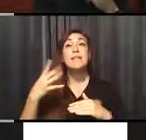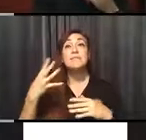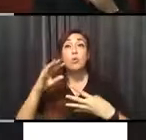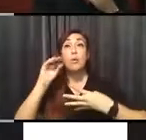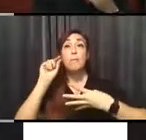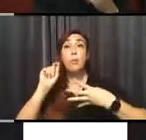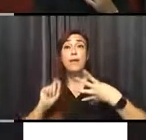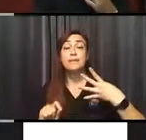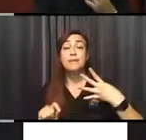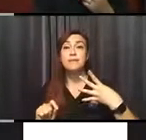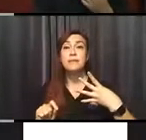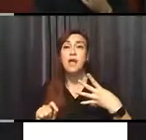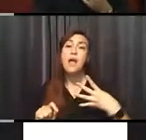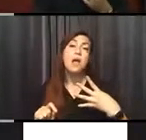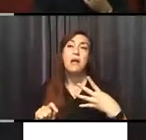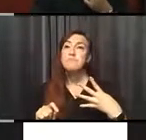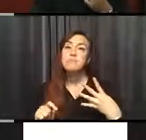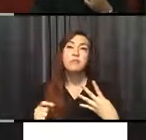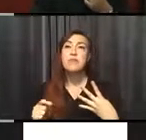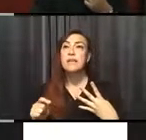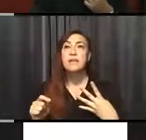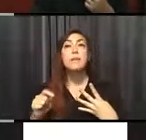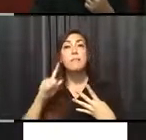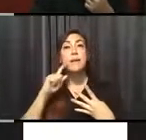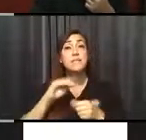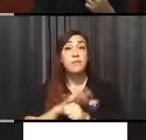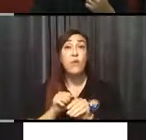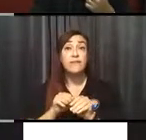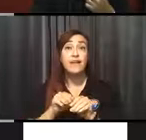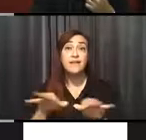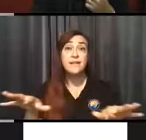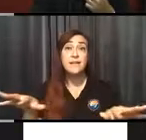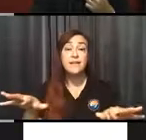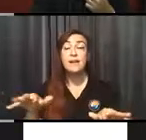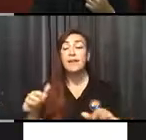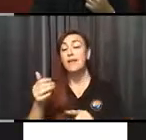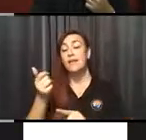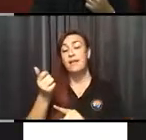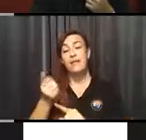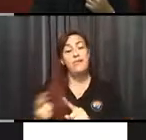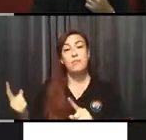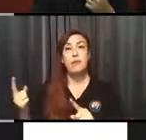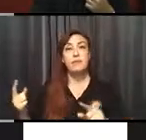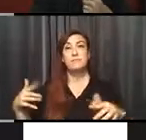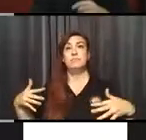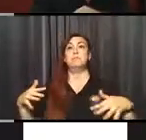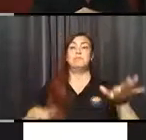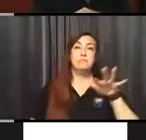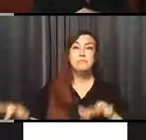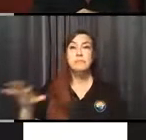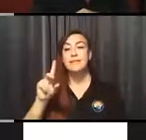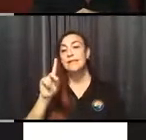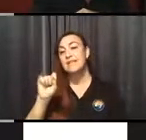everything, the round days all because of COVID-19, everybody is dislocated in some capacity,